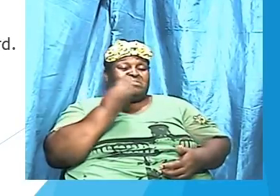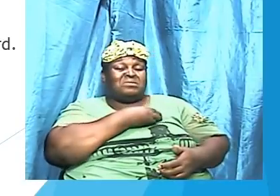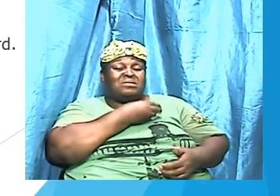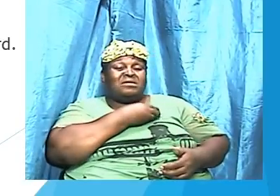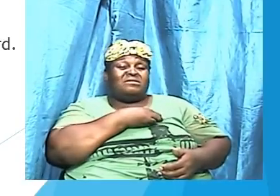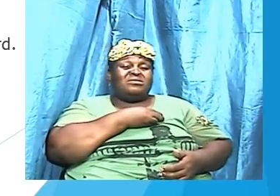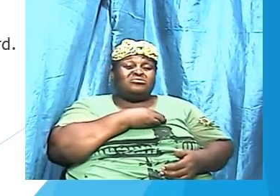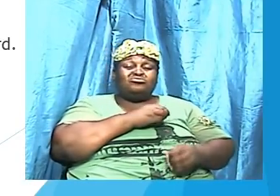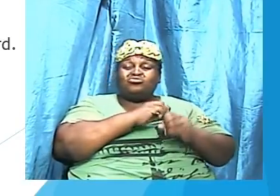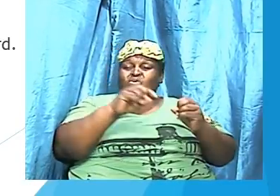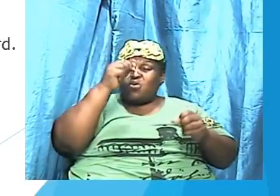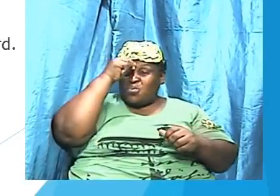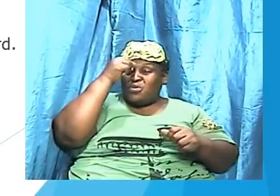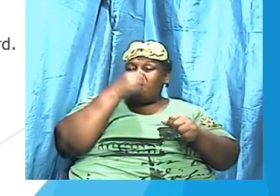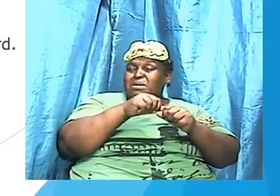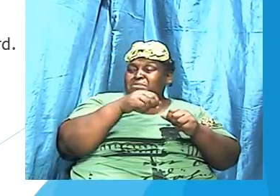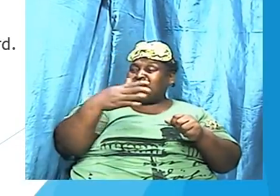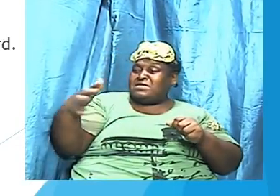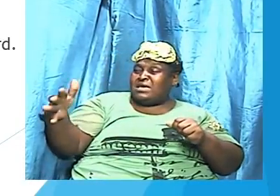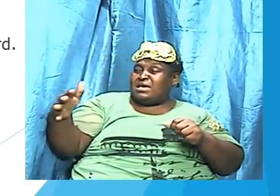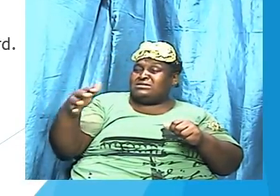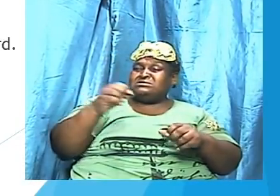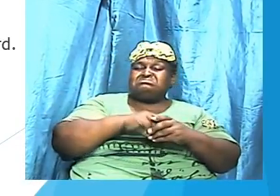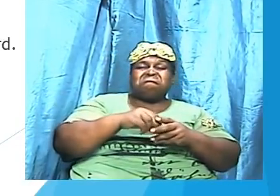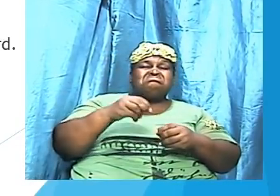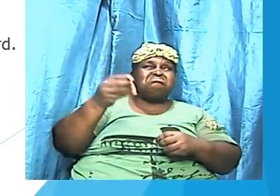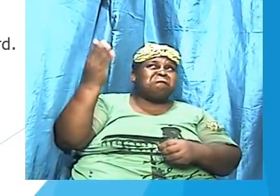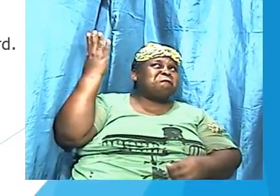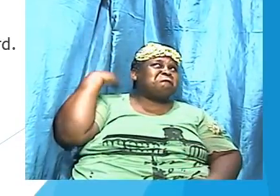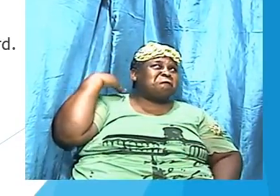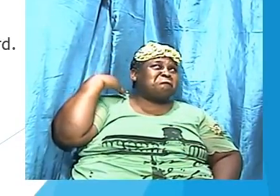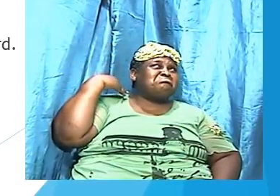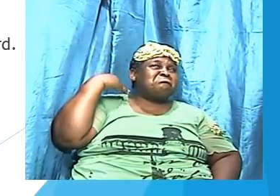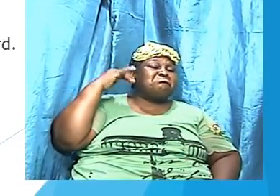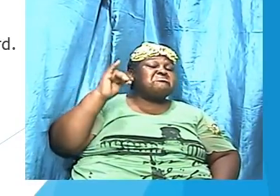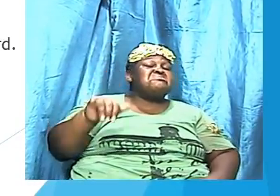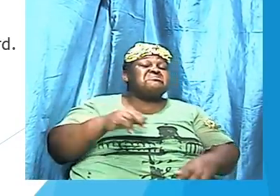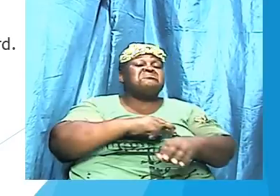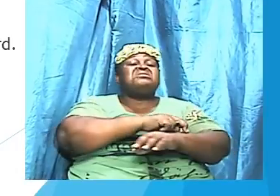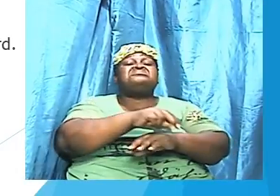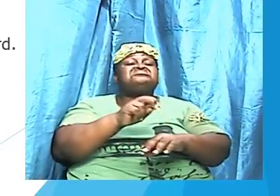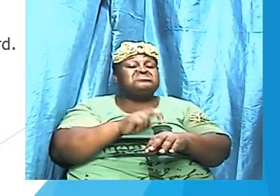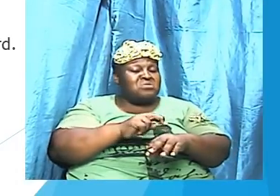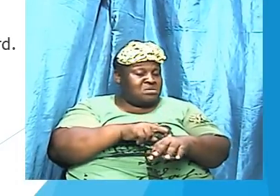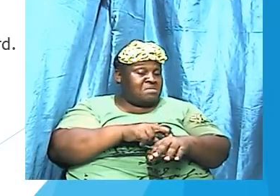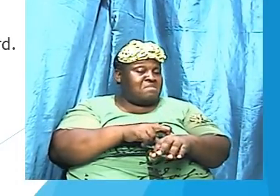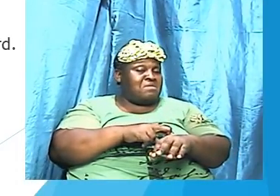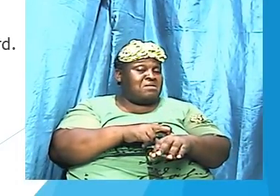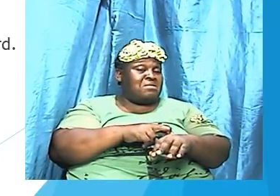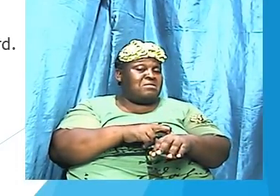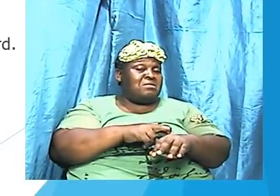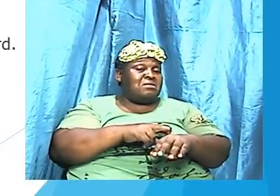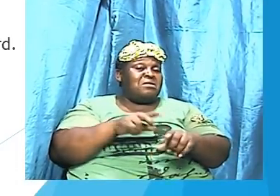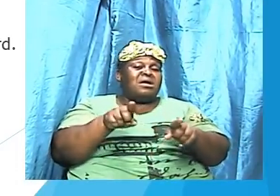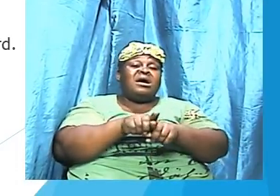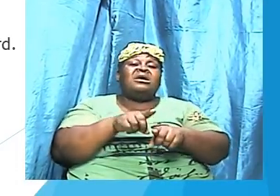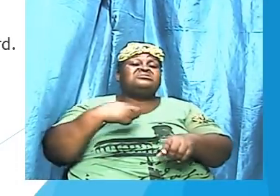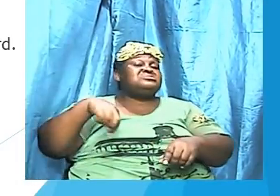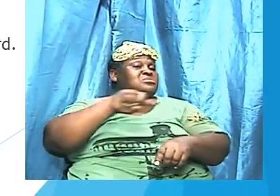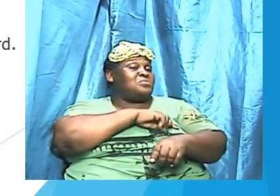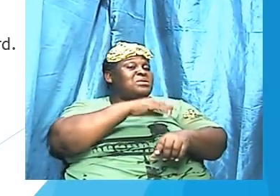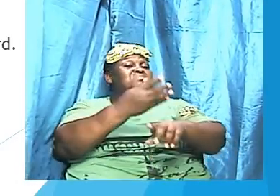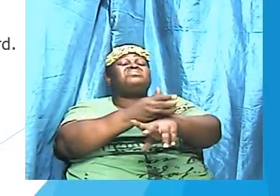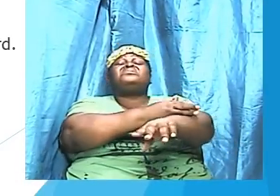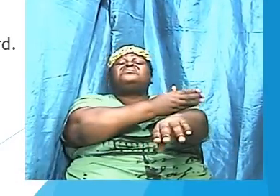as in the past. And that is normal and natural with our progression as human beings. As time goes on,